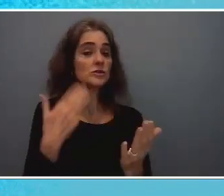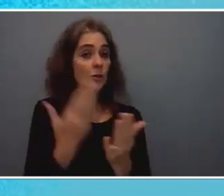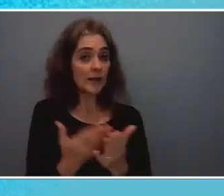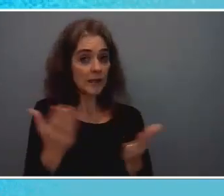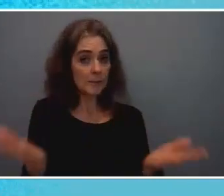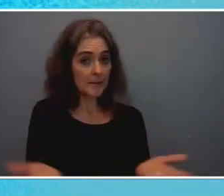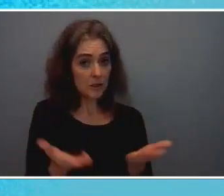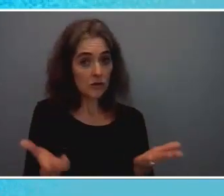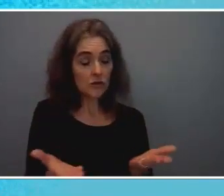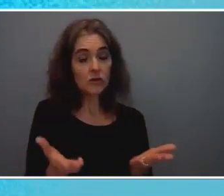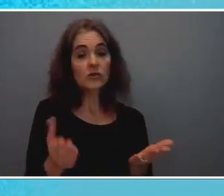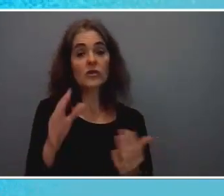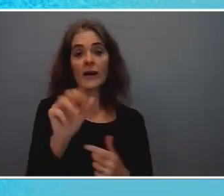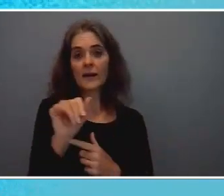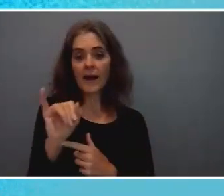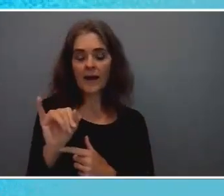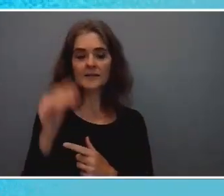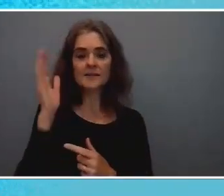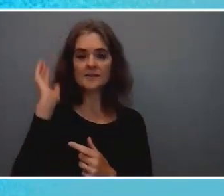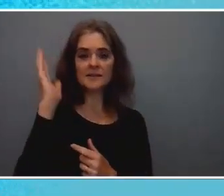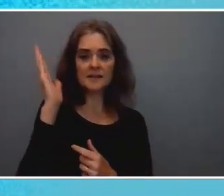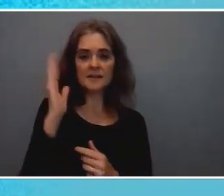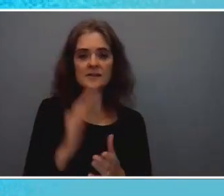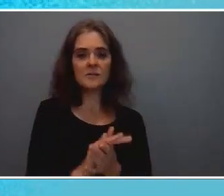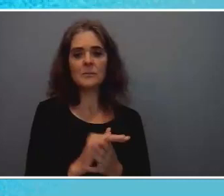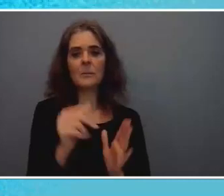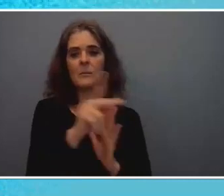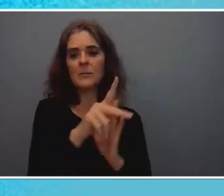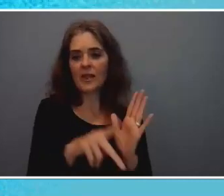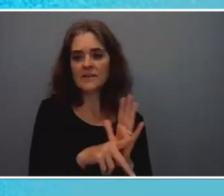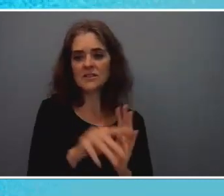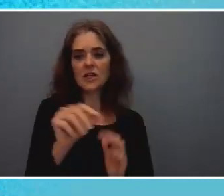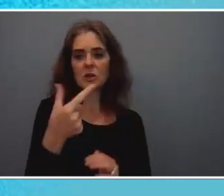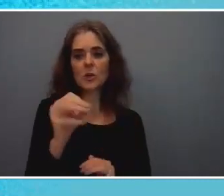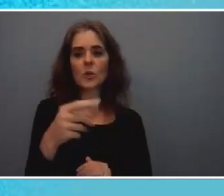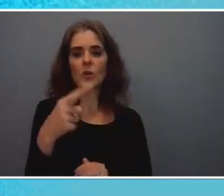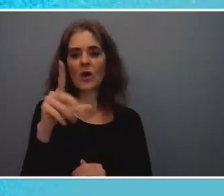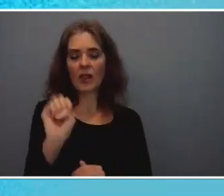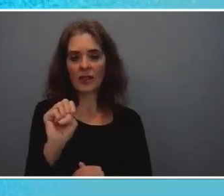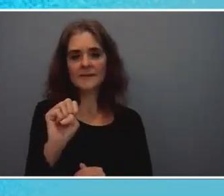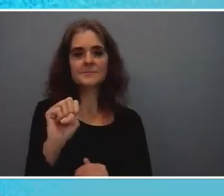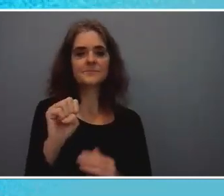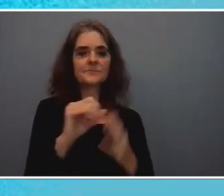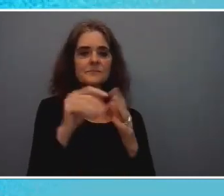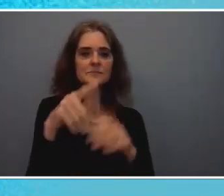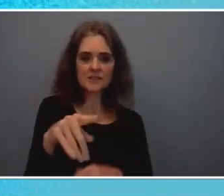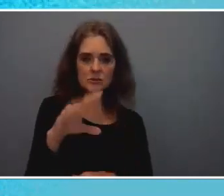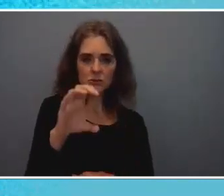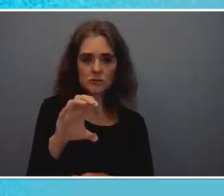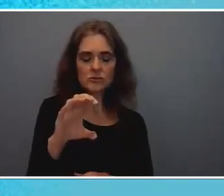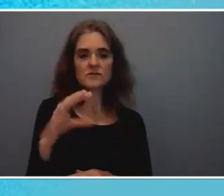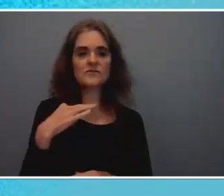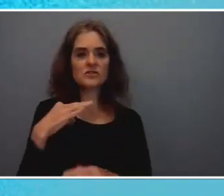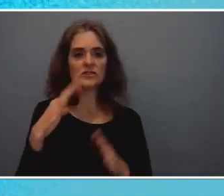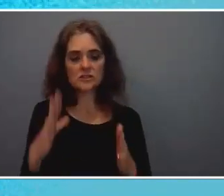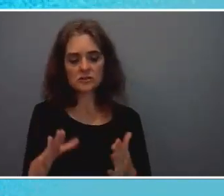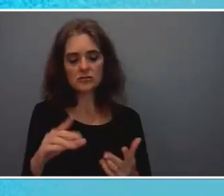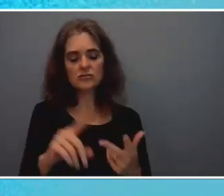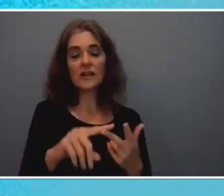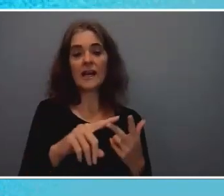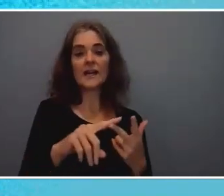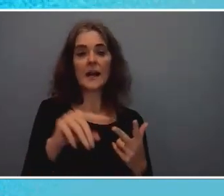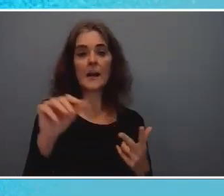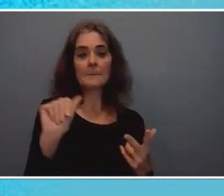artificial intelligence policy at Google after being a Peace Corps volunteer an AmeriCorps Vista volunteer in working in public